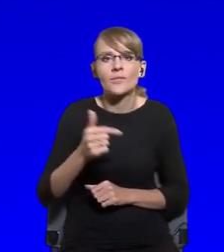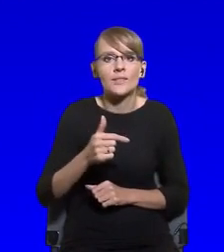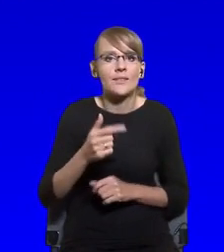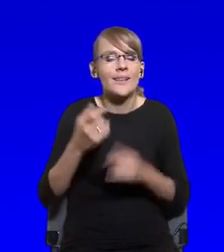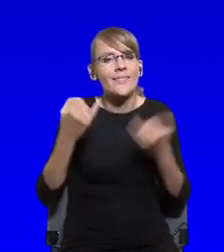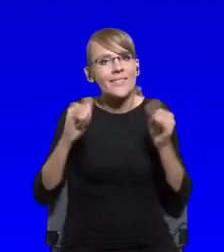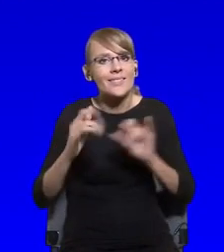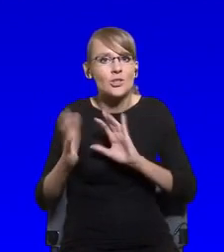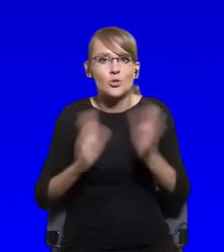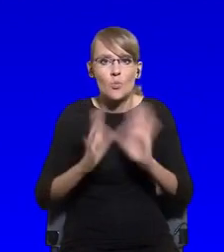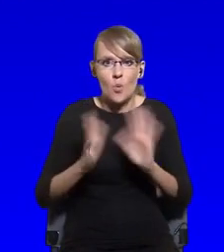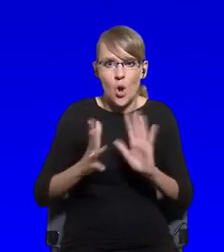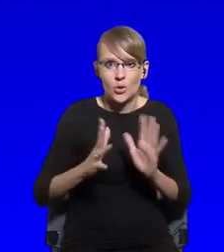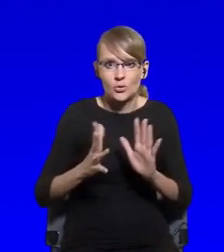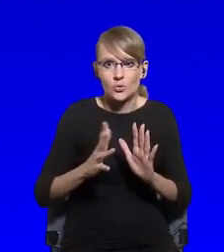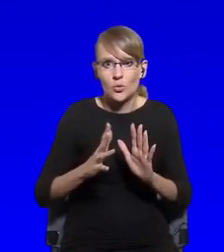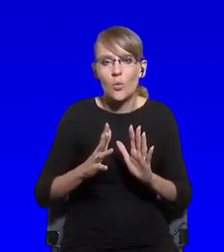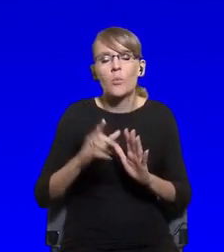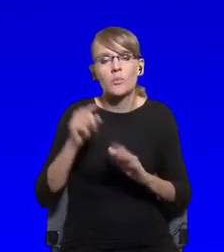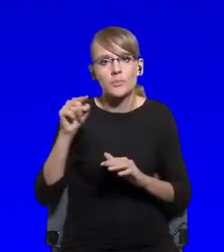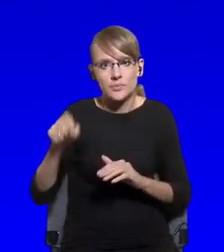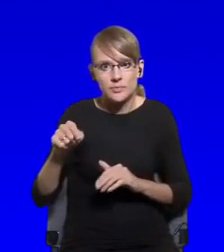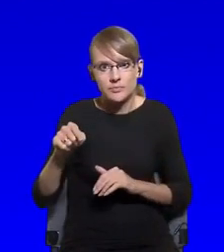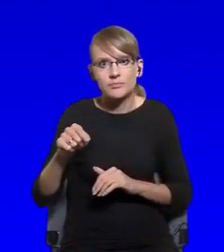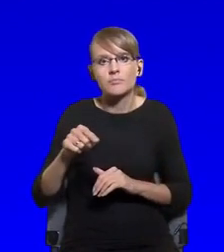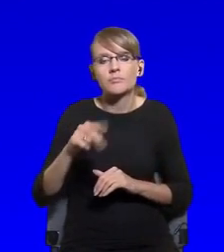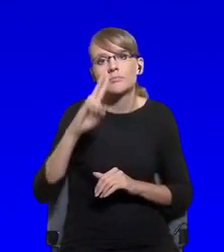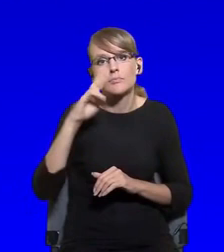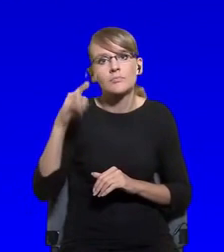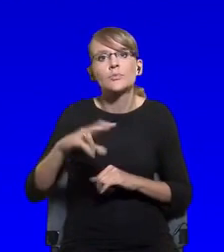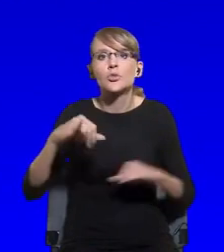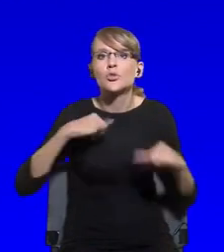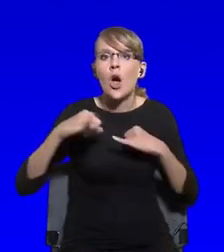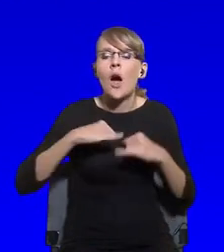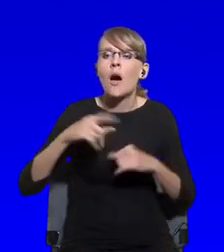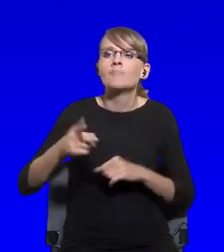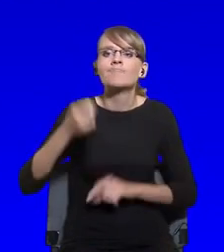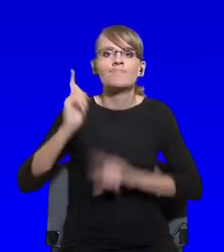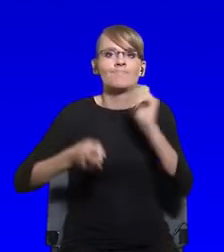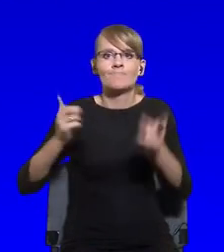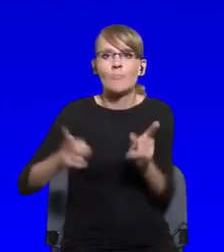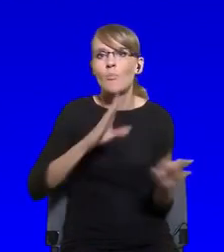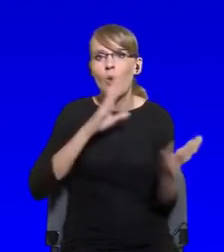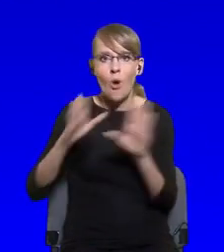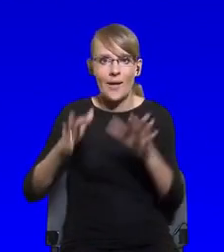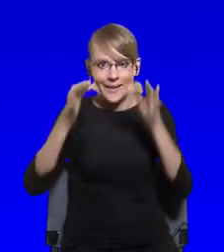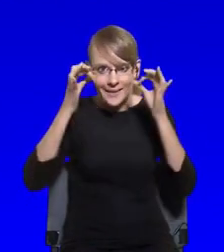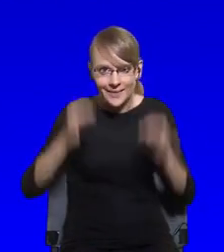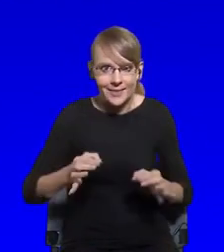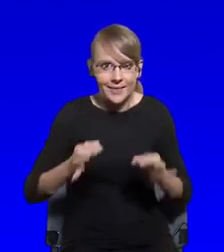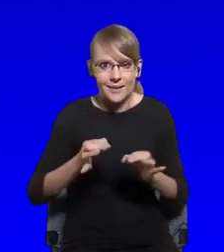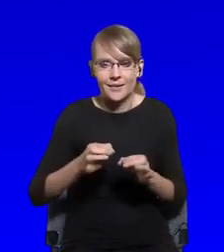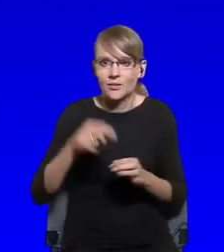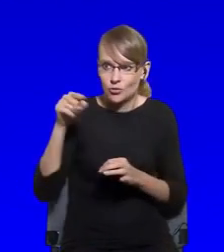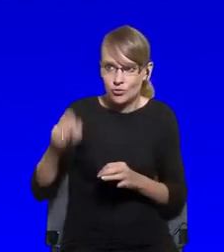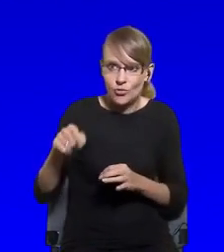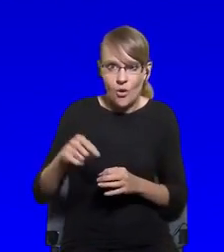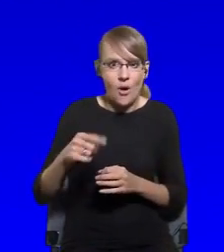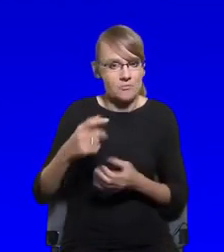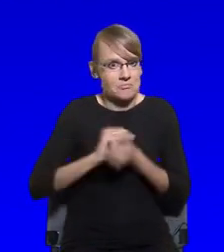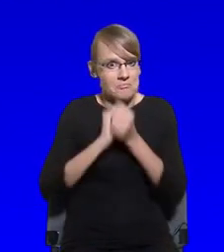Is a lasting change possible at all? Is COVID going to change the attitude of countries like Hungary, Italy,